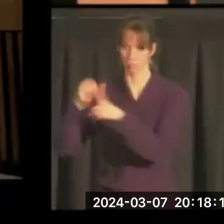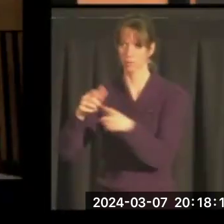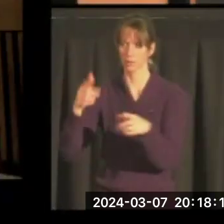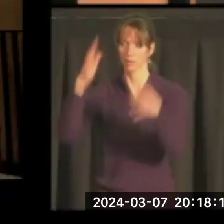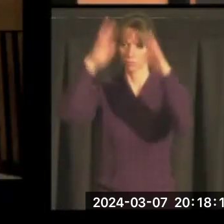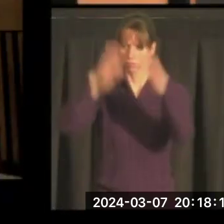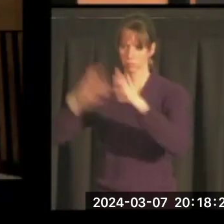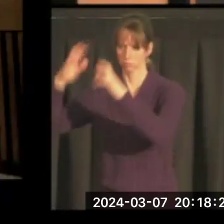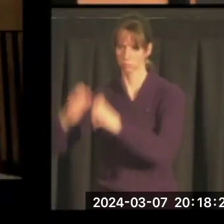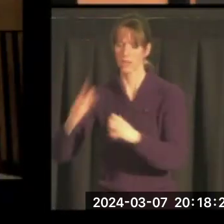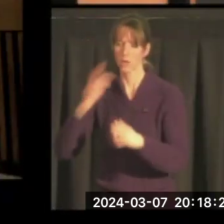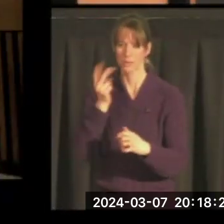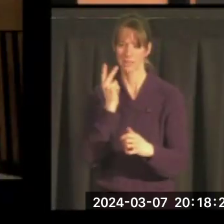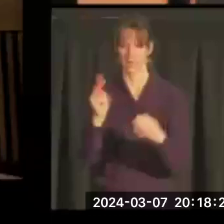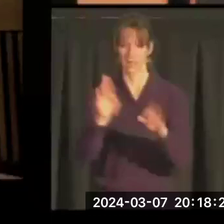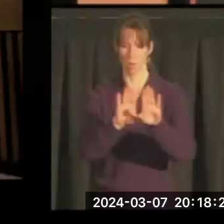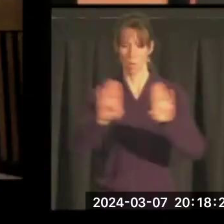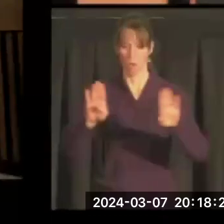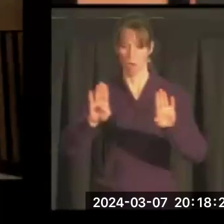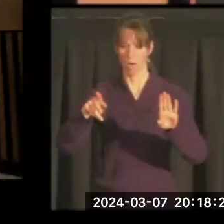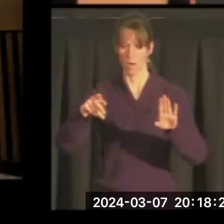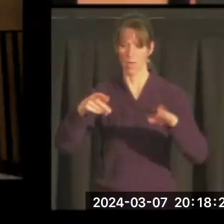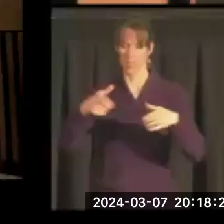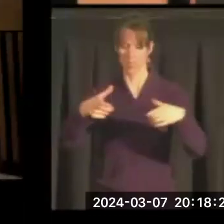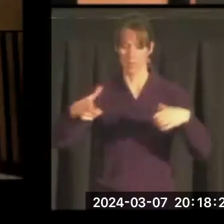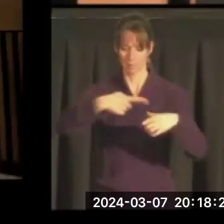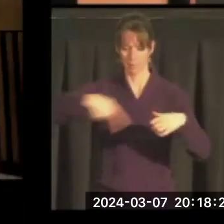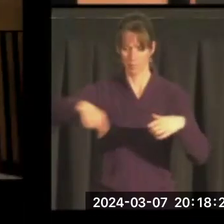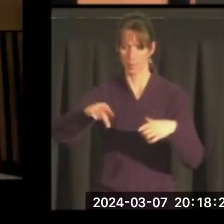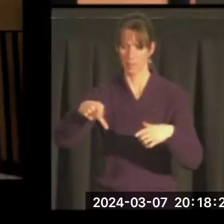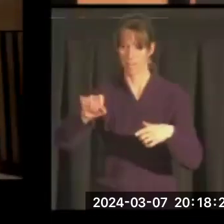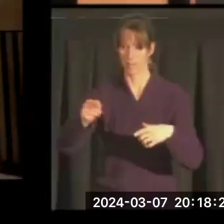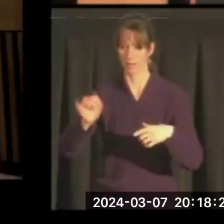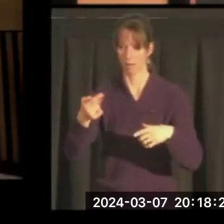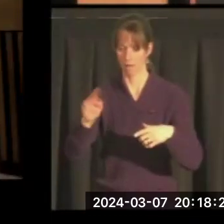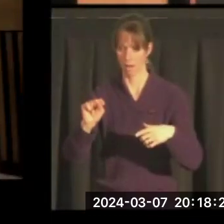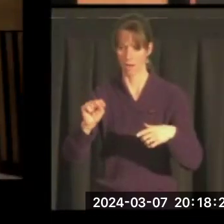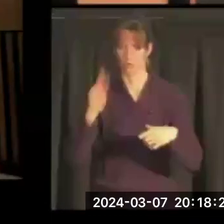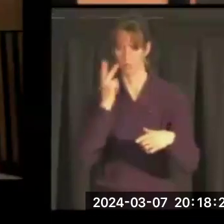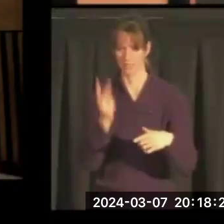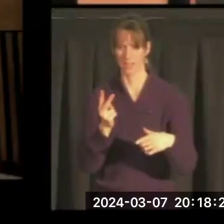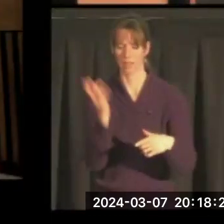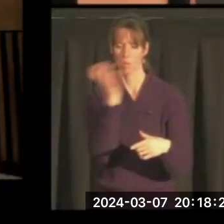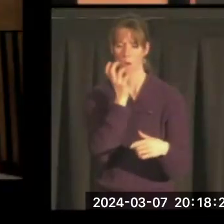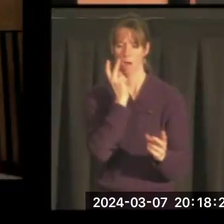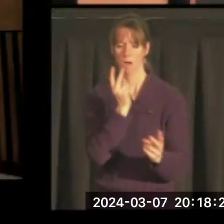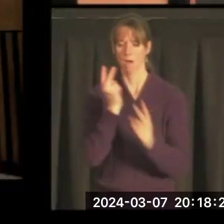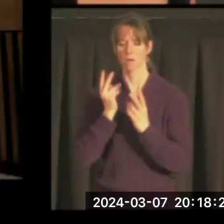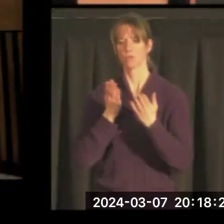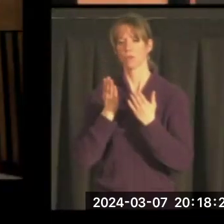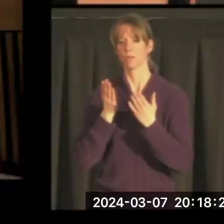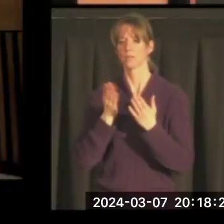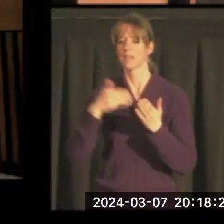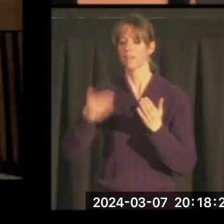you could see the charred wall of the Pentagon as you go through. It was a remarkable service. Invitation